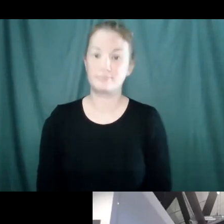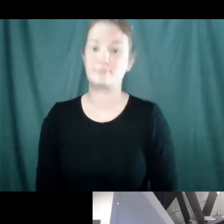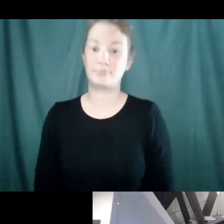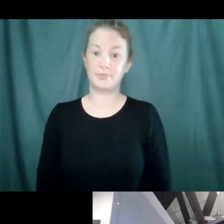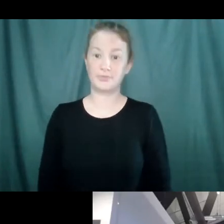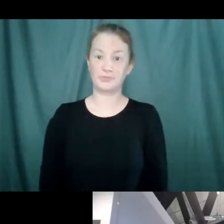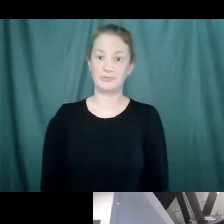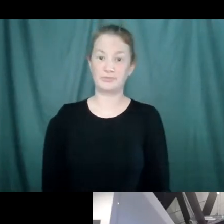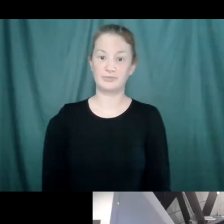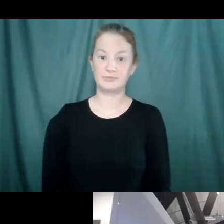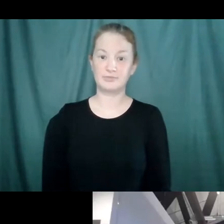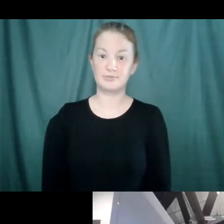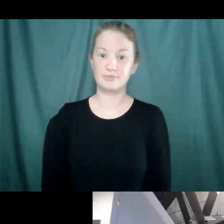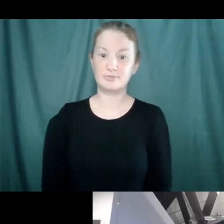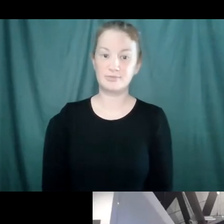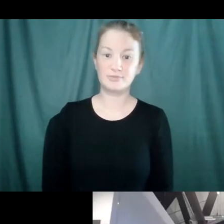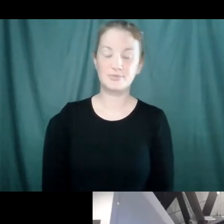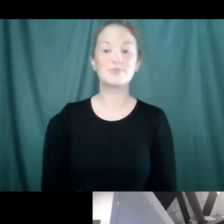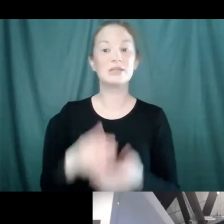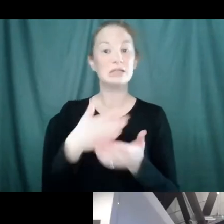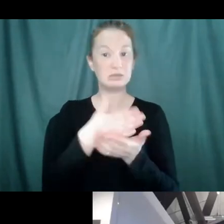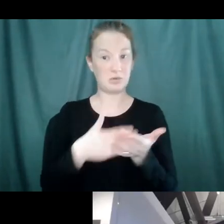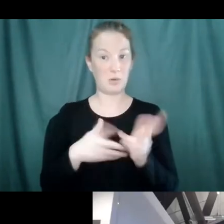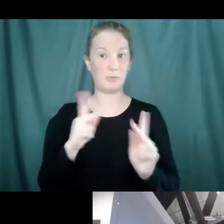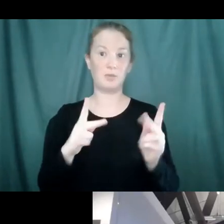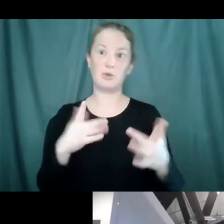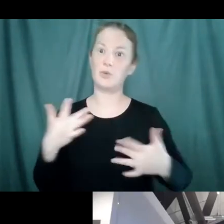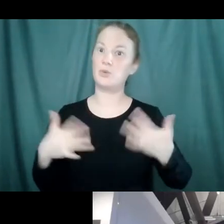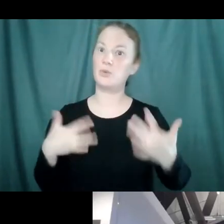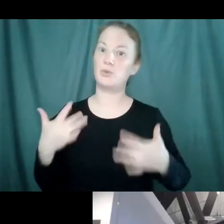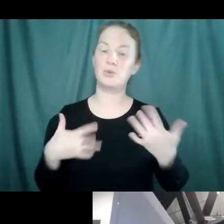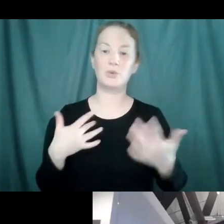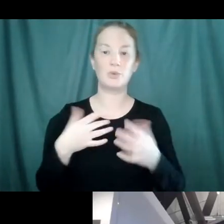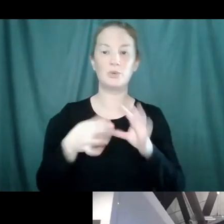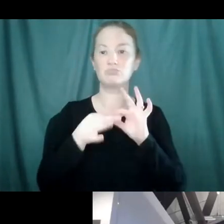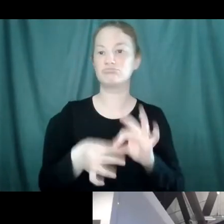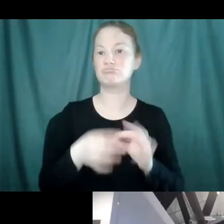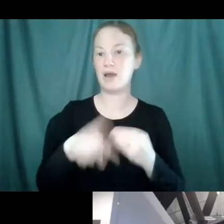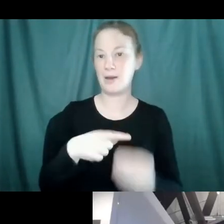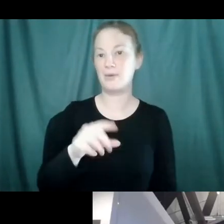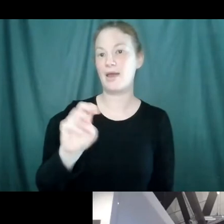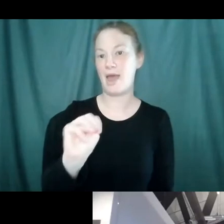A lot of people are very excited about MRNA vaccines right now. And